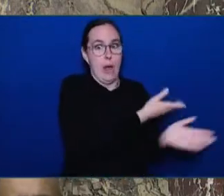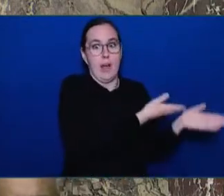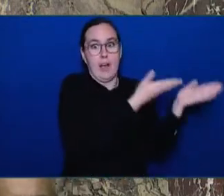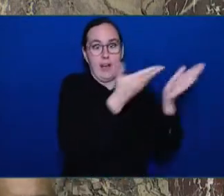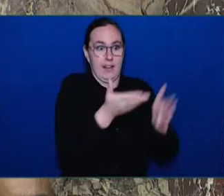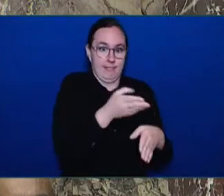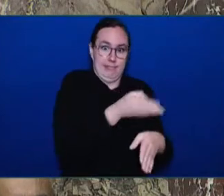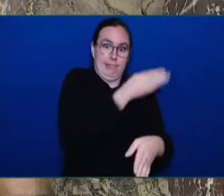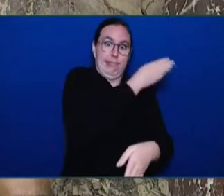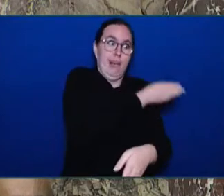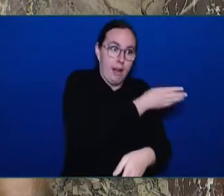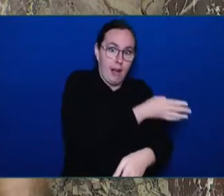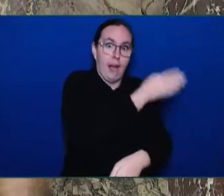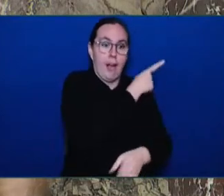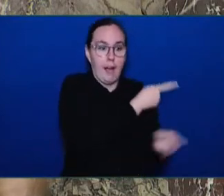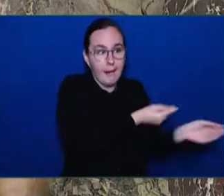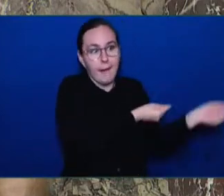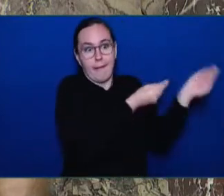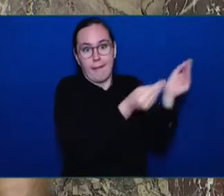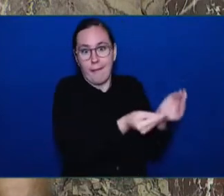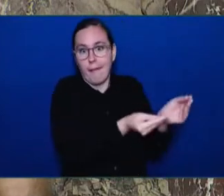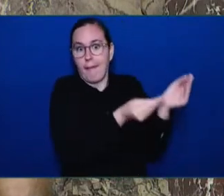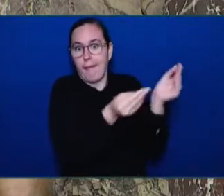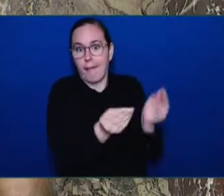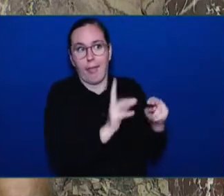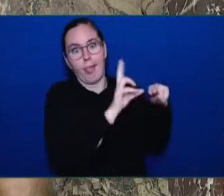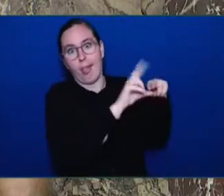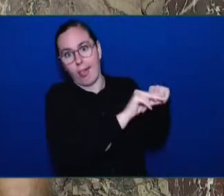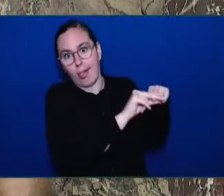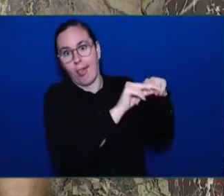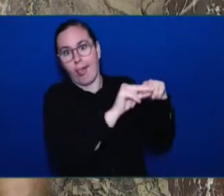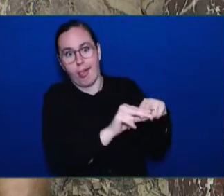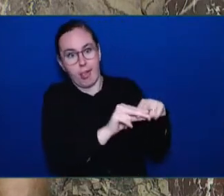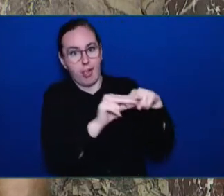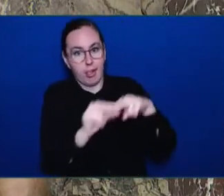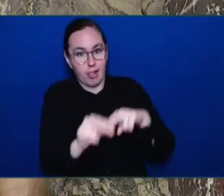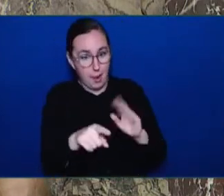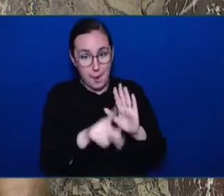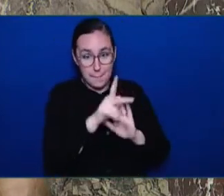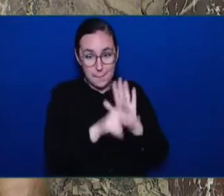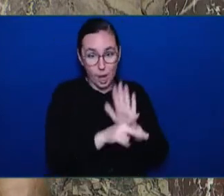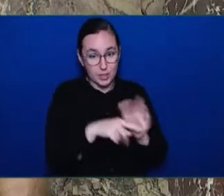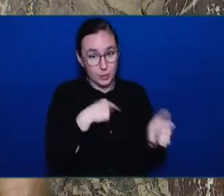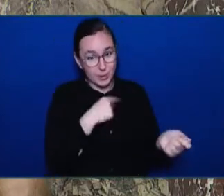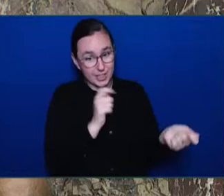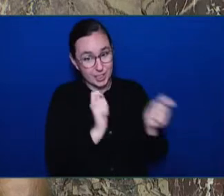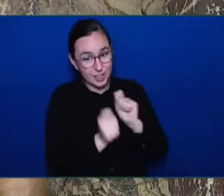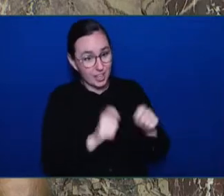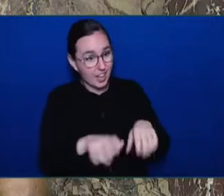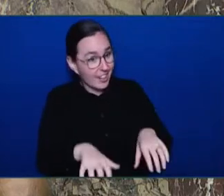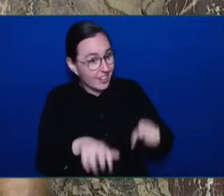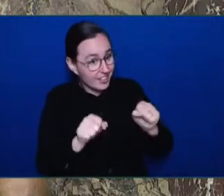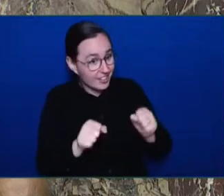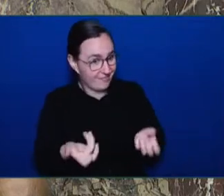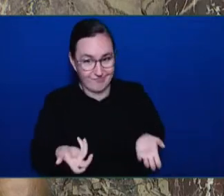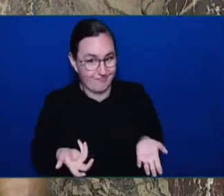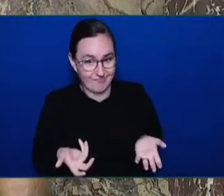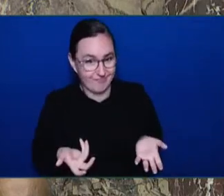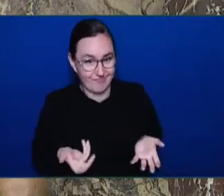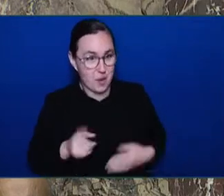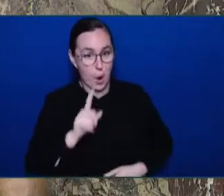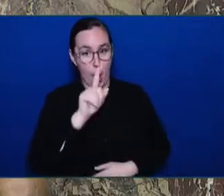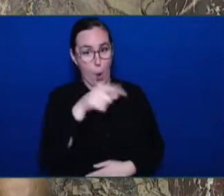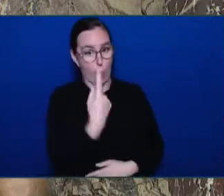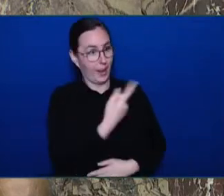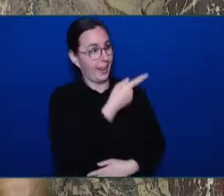change has happened, Honourable Speaker, in the past five years. None, zero, except for our efforts to try and make the best of a bad situation. And I know my two colleagues will be